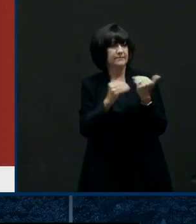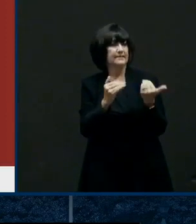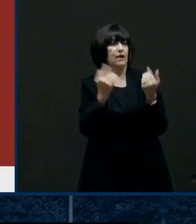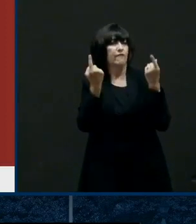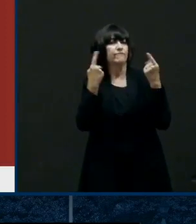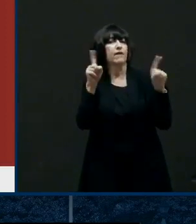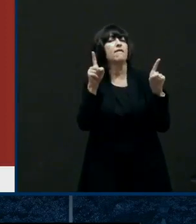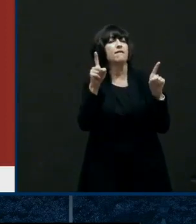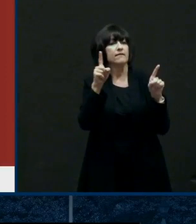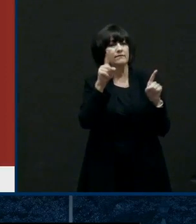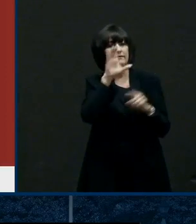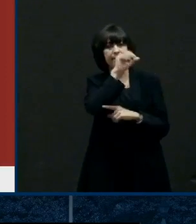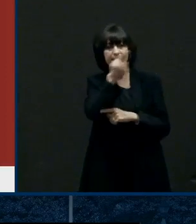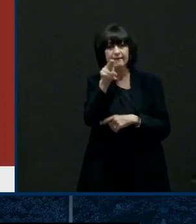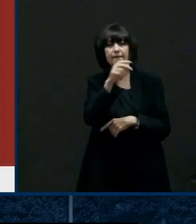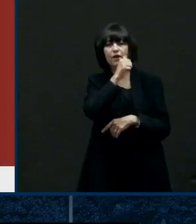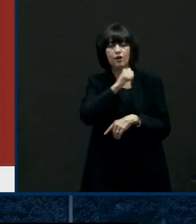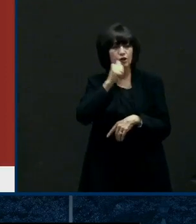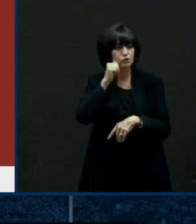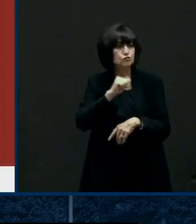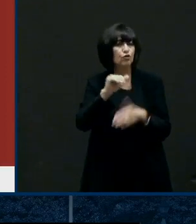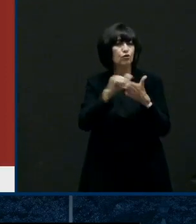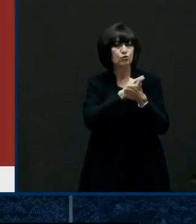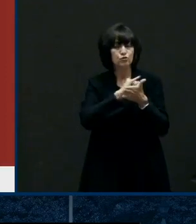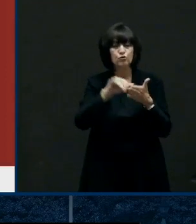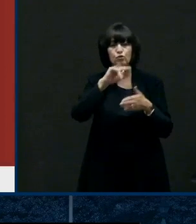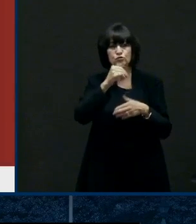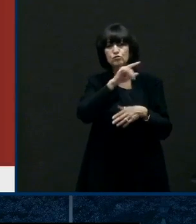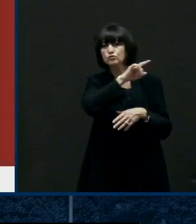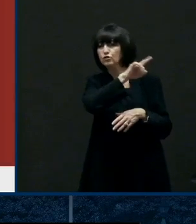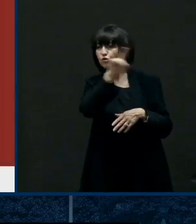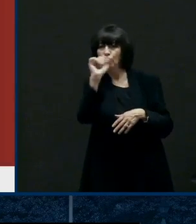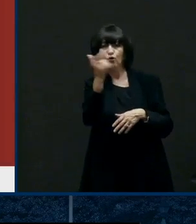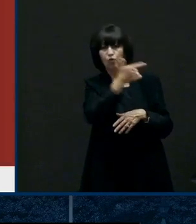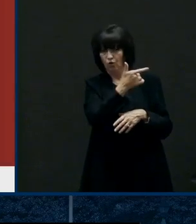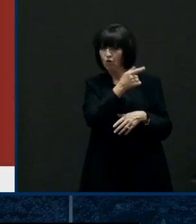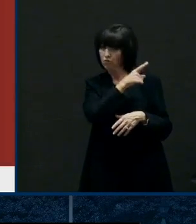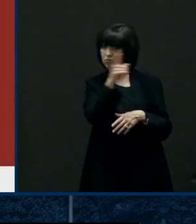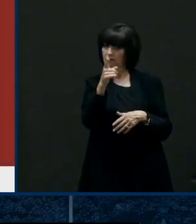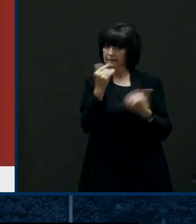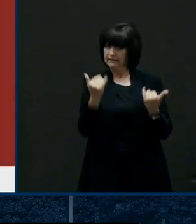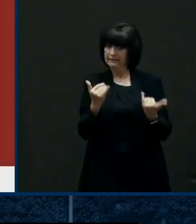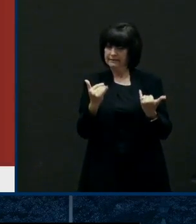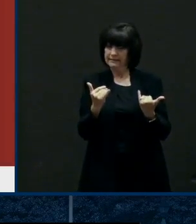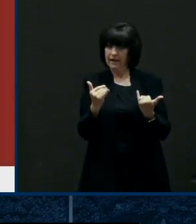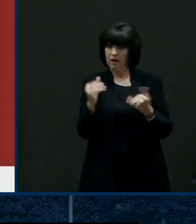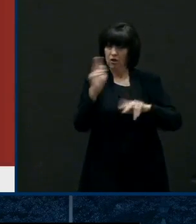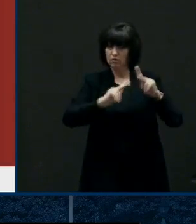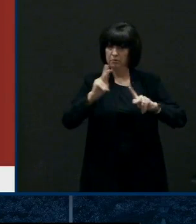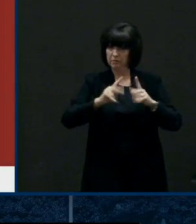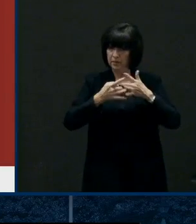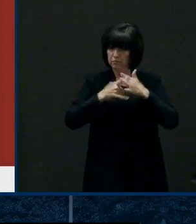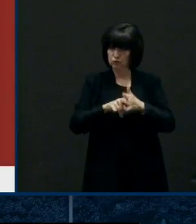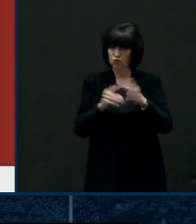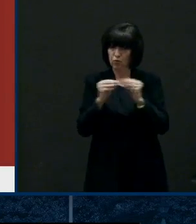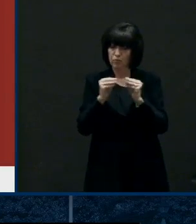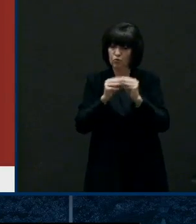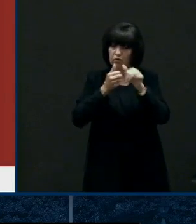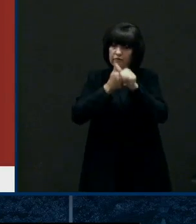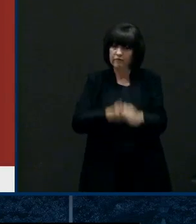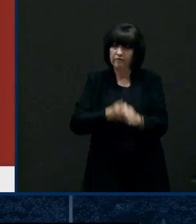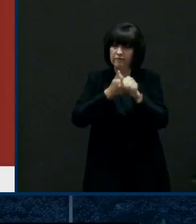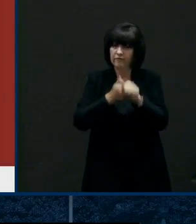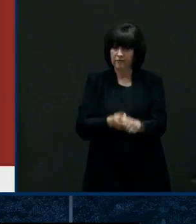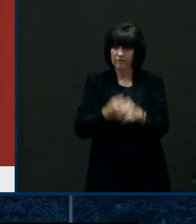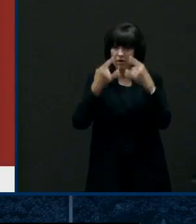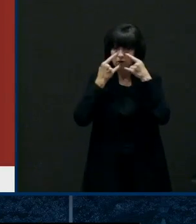and uh you know the experts will tell you a lot of that's due to better compliance uh and focus